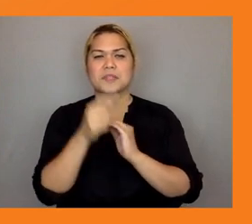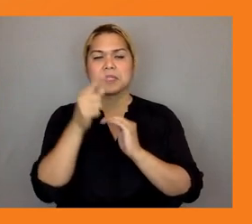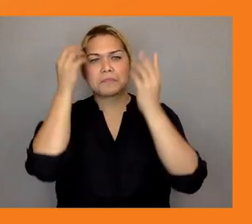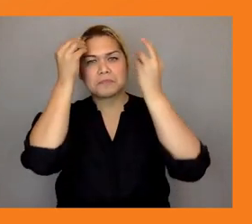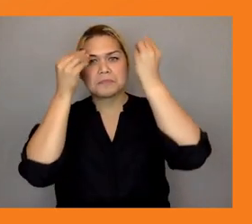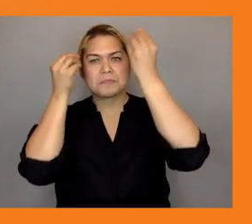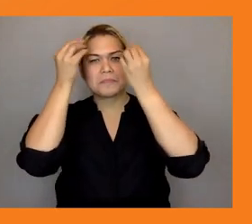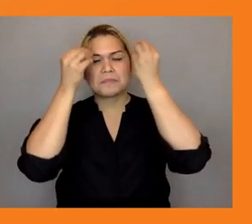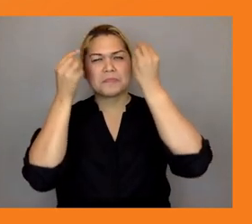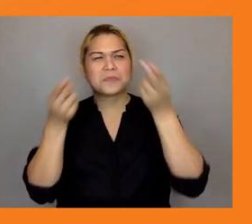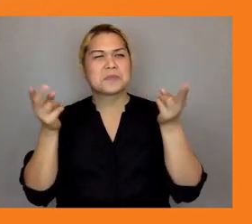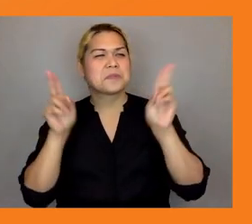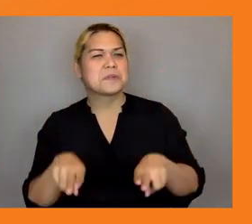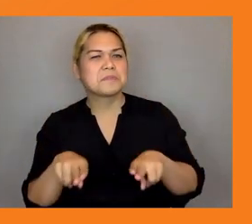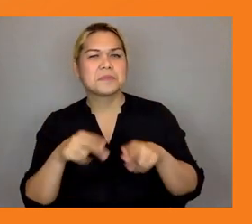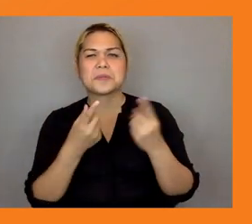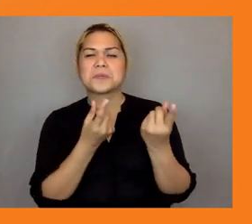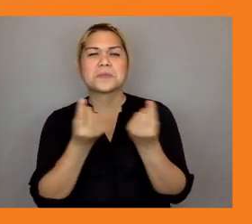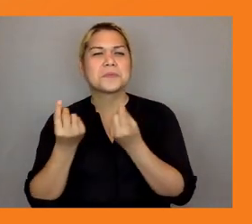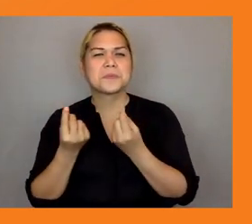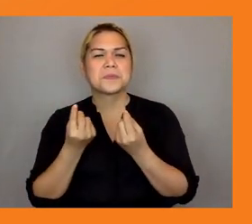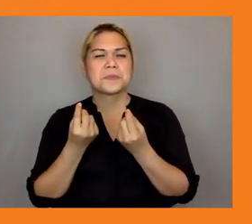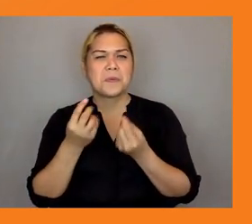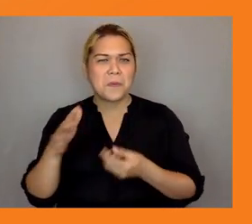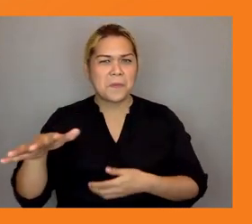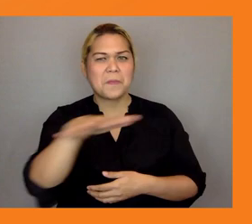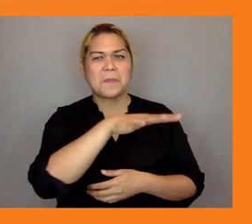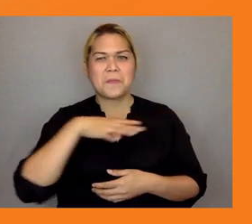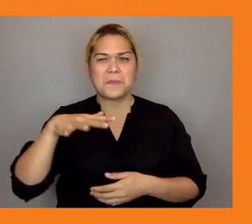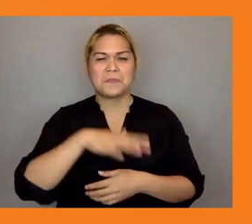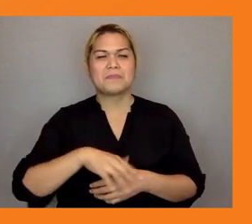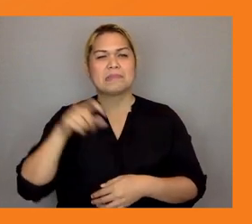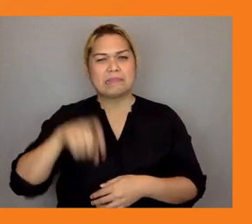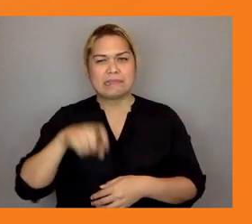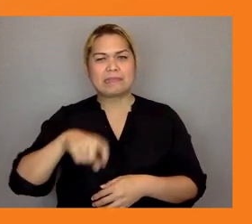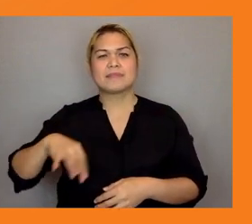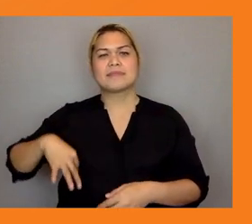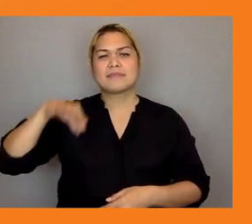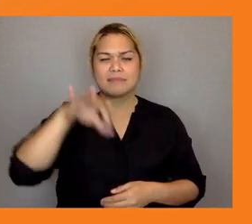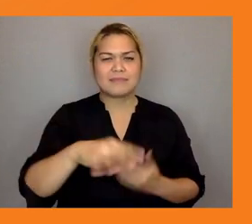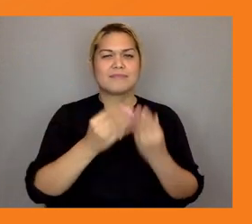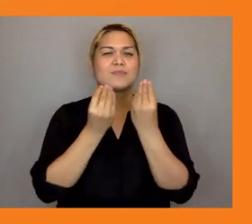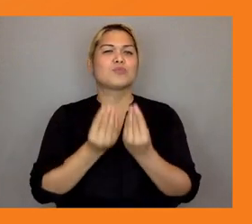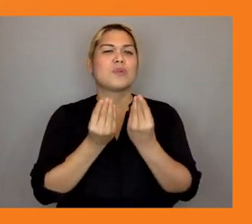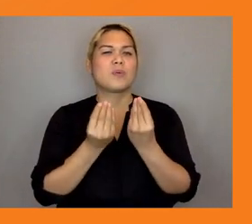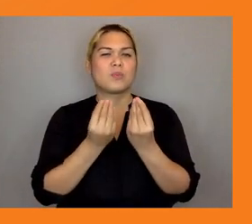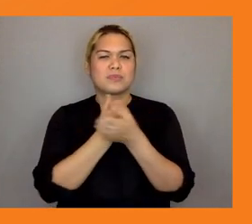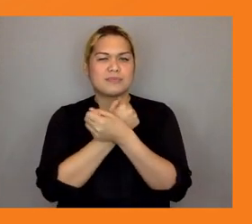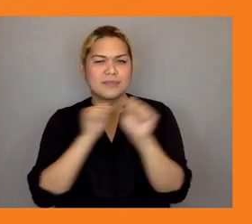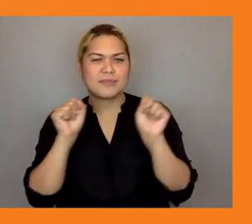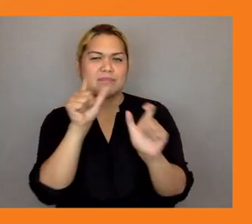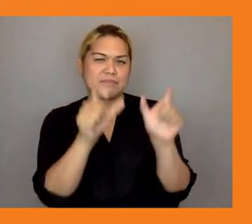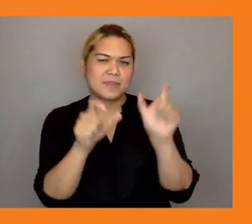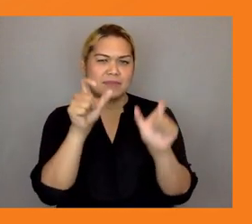to this just transition with the human rights and gender perspectives in mind young